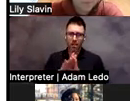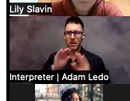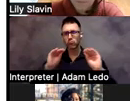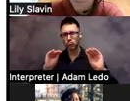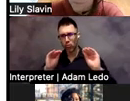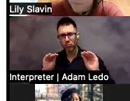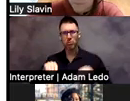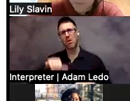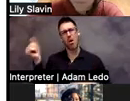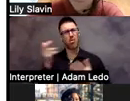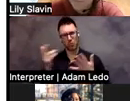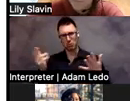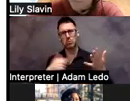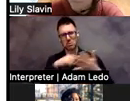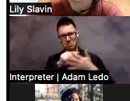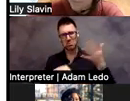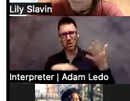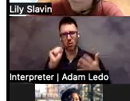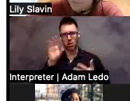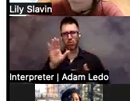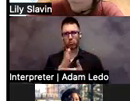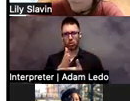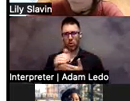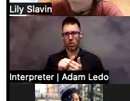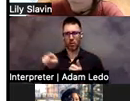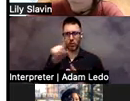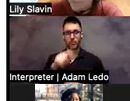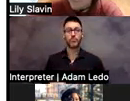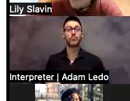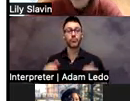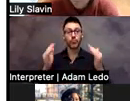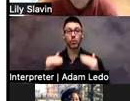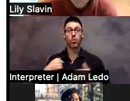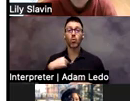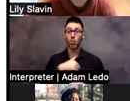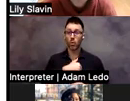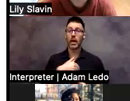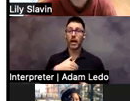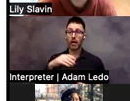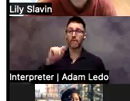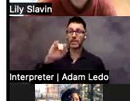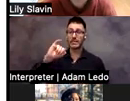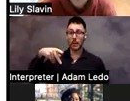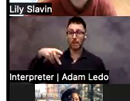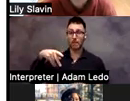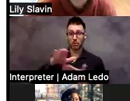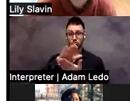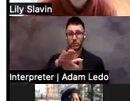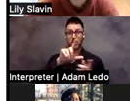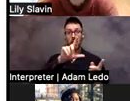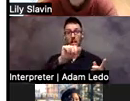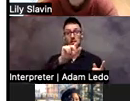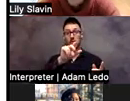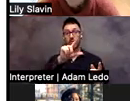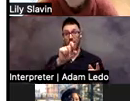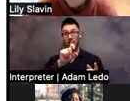I'll share with you. We also have tip sheets because the Lavelle grant is children of visual impairment.